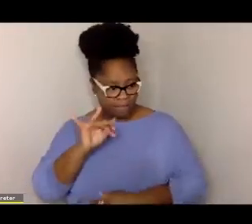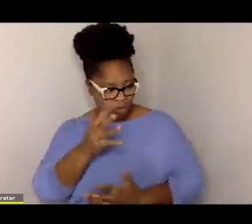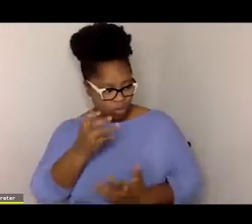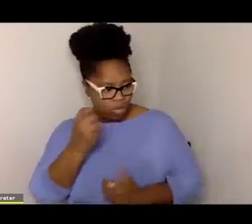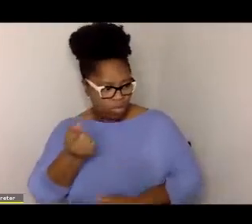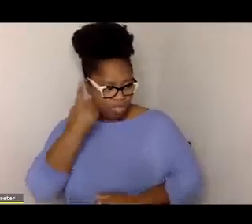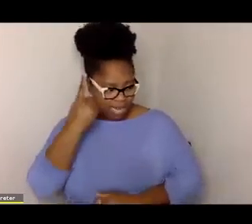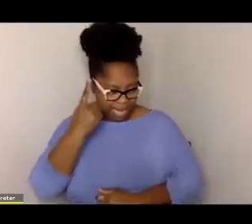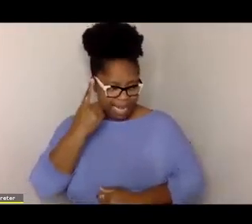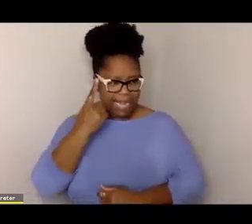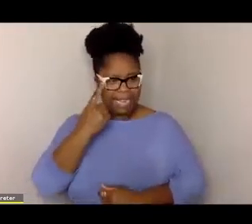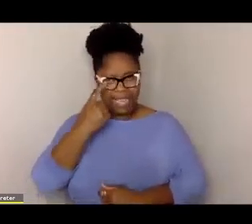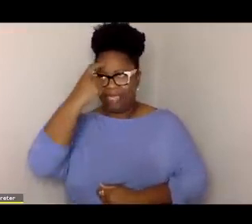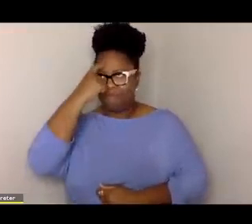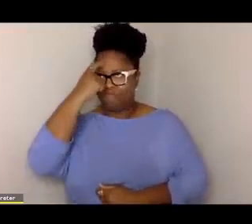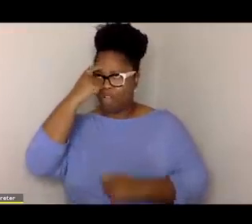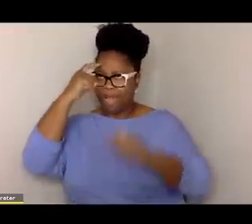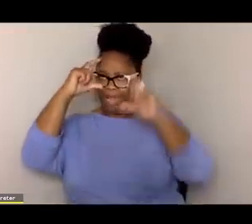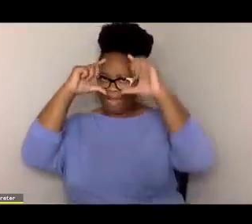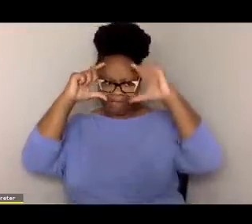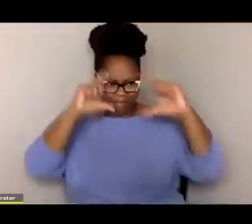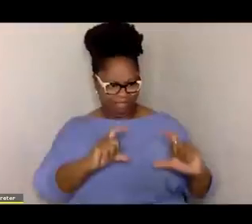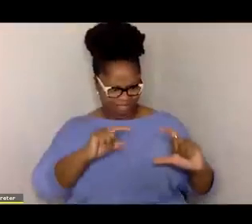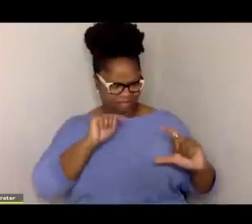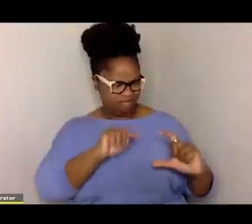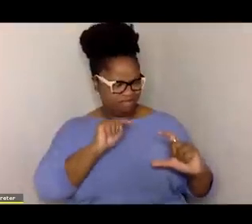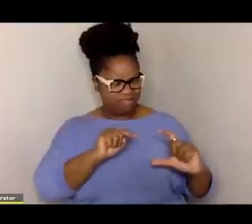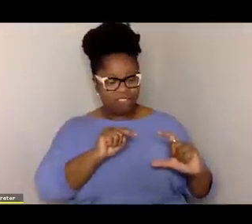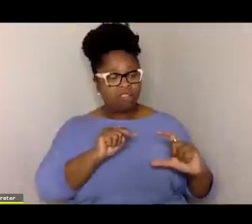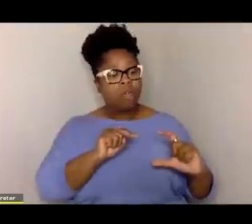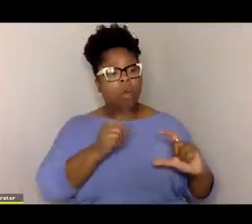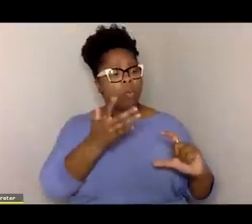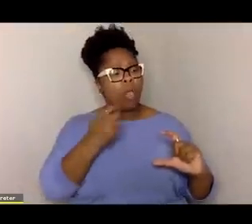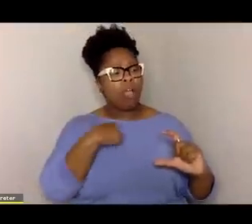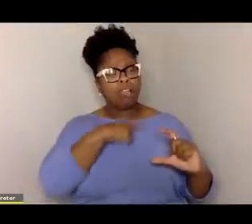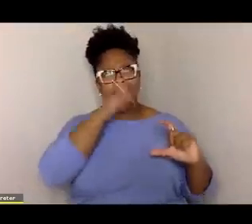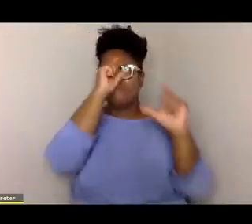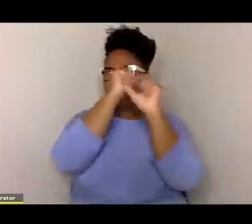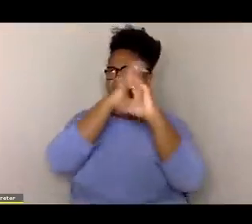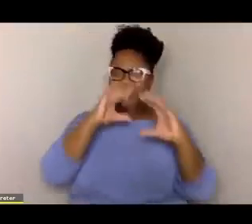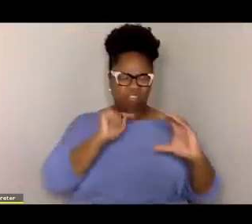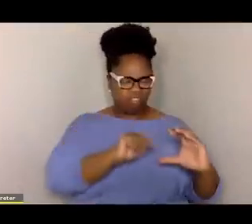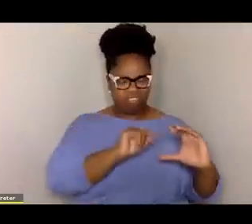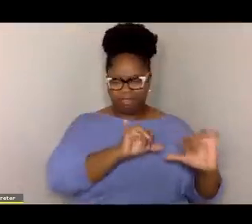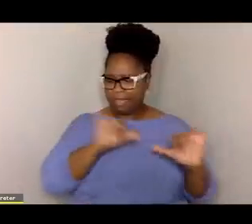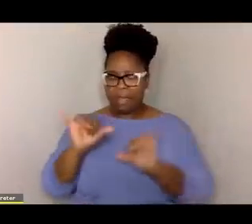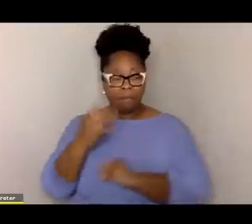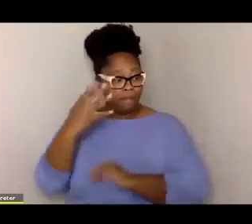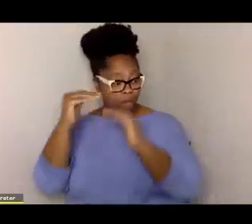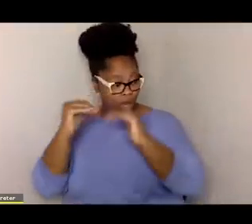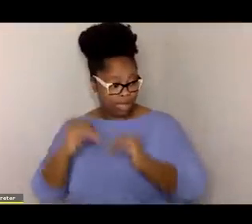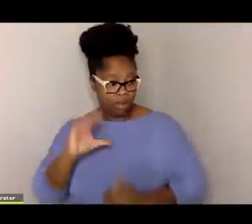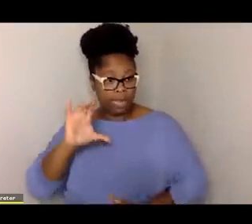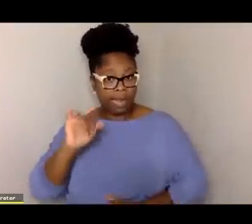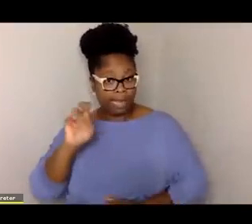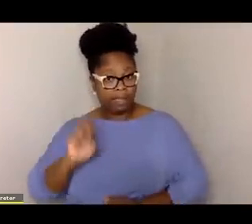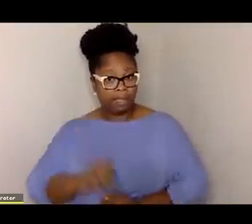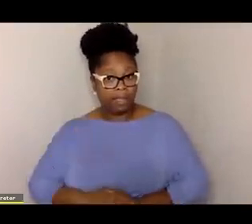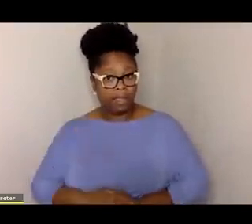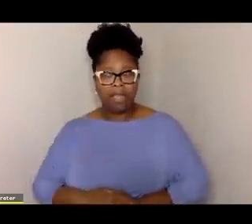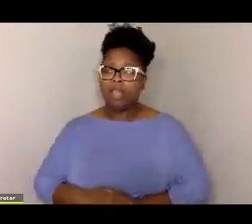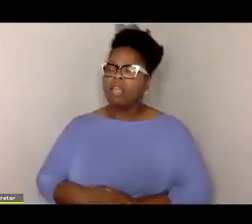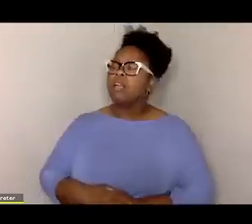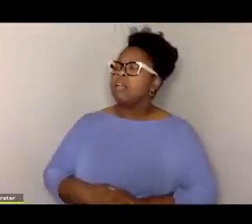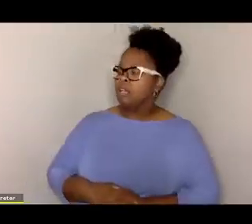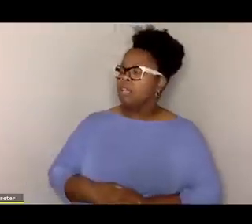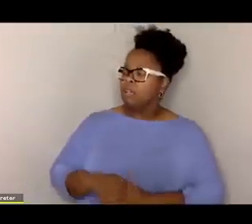to, if you want to understand also the brain. So to explain this, you want us to imagine the brain as a four layer cake.